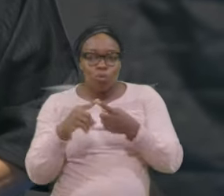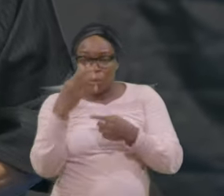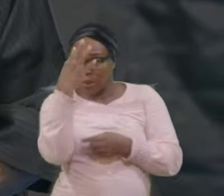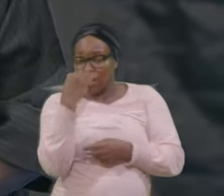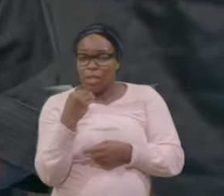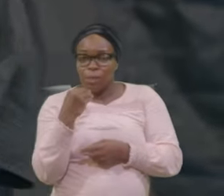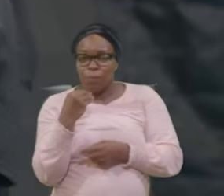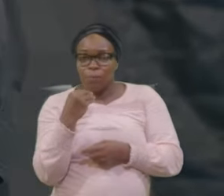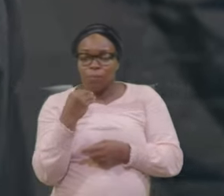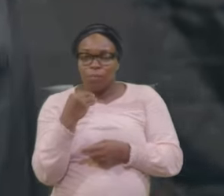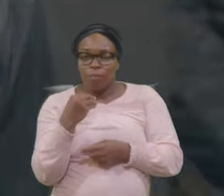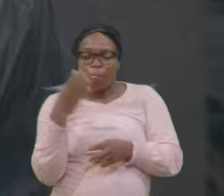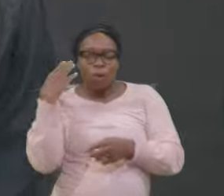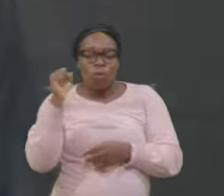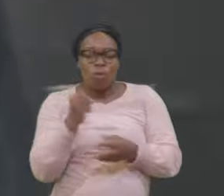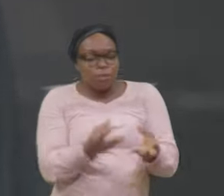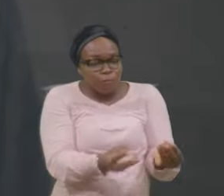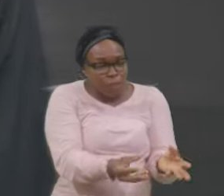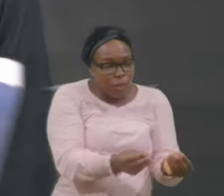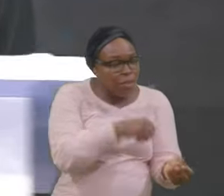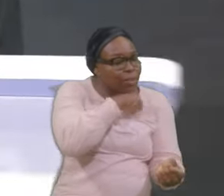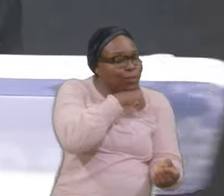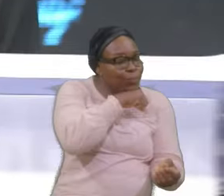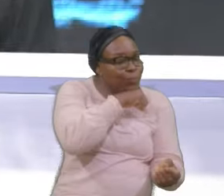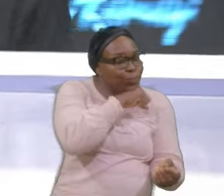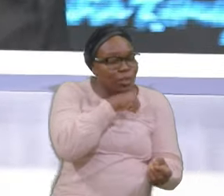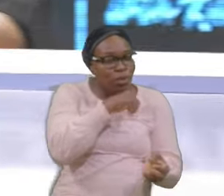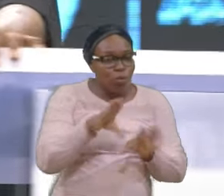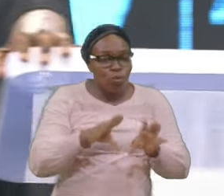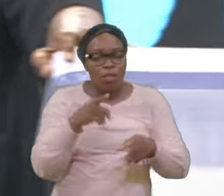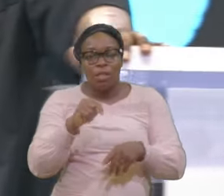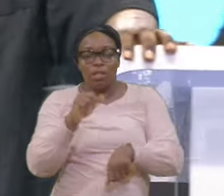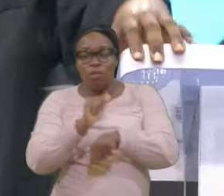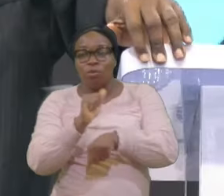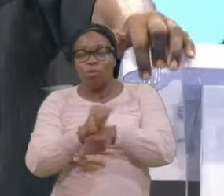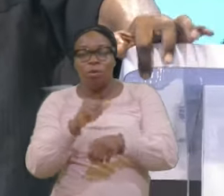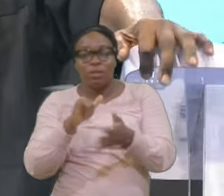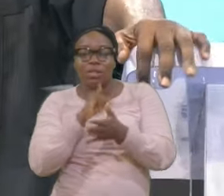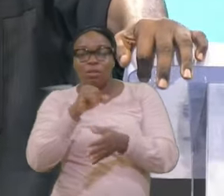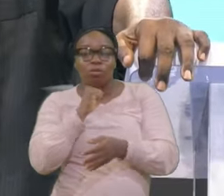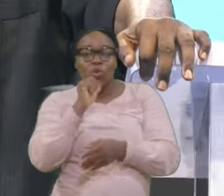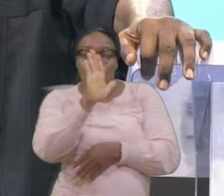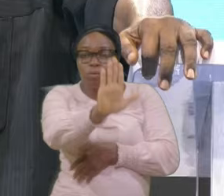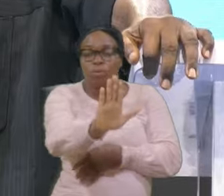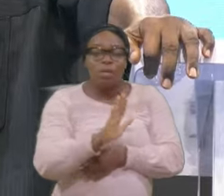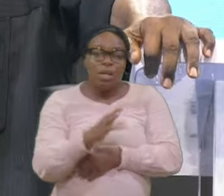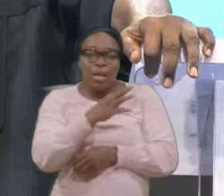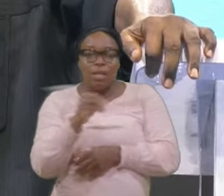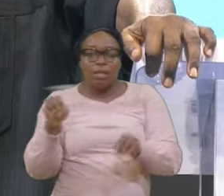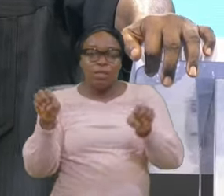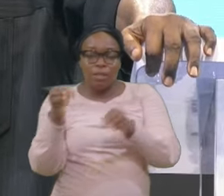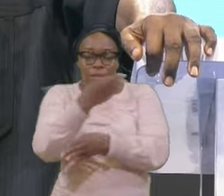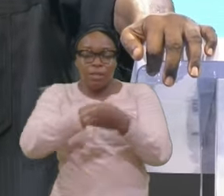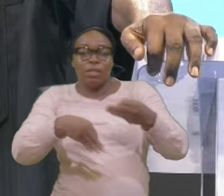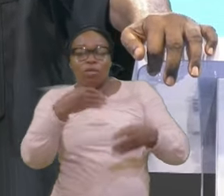swine He was living Where Muscutors Will come Malaria Talk of malaria Talk of fire